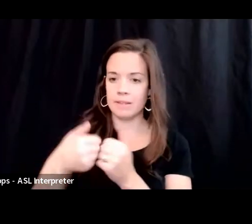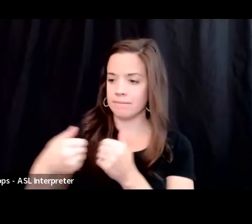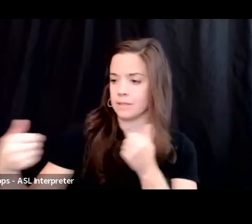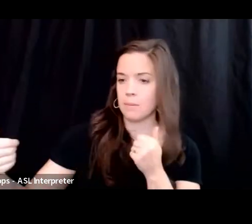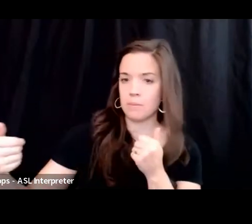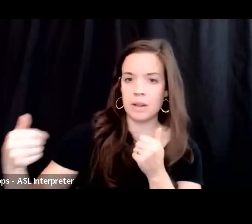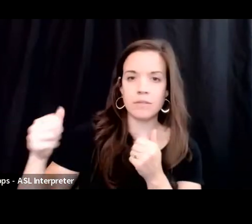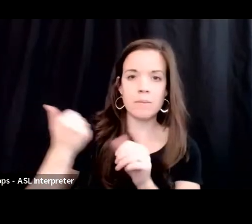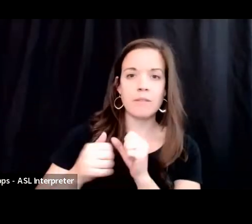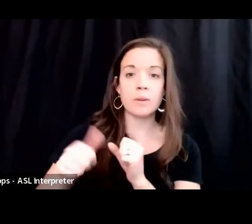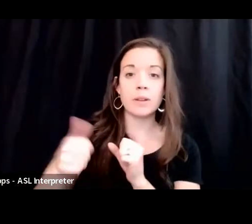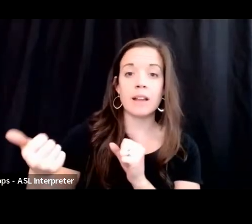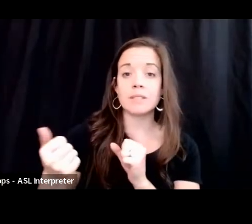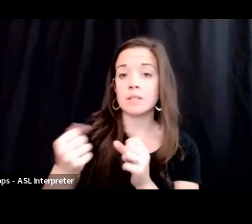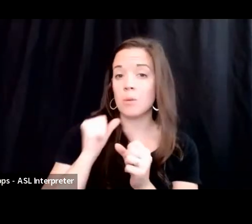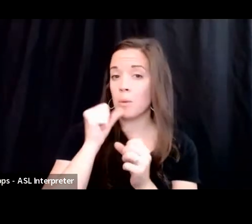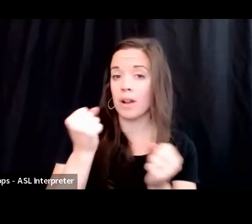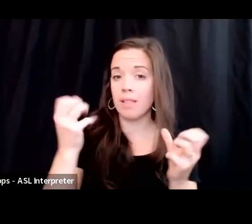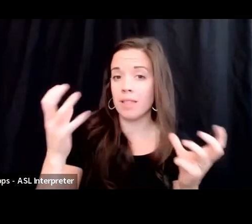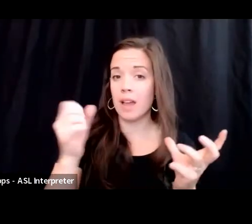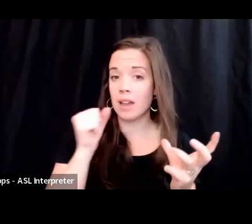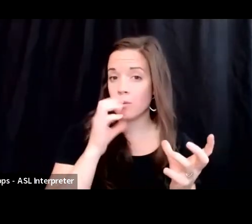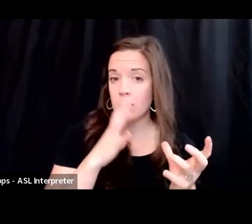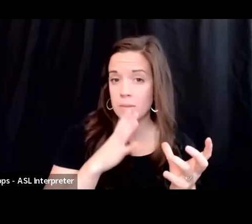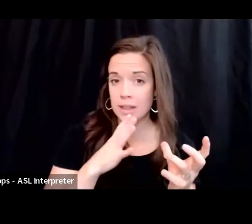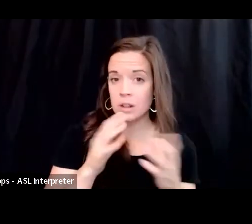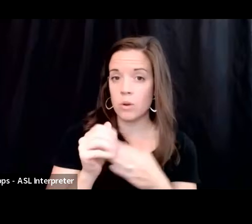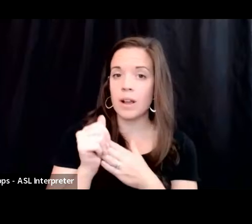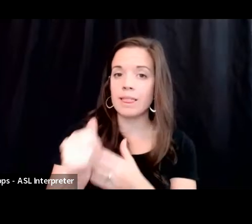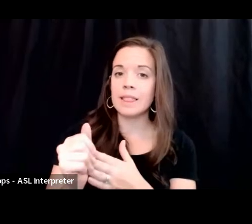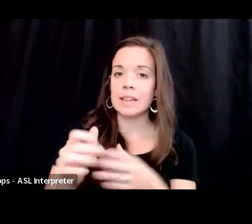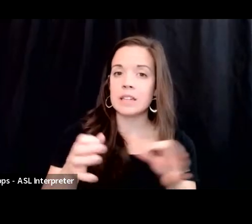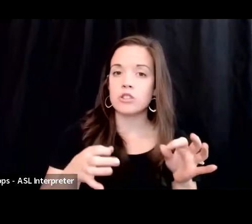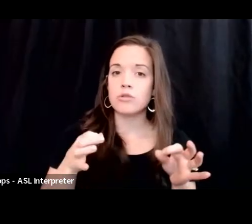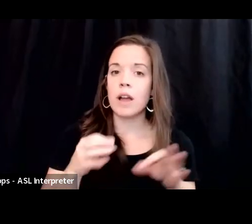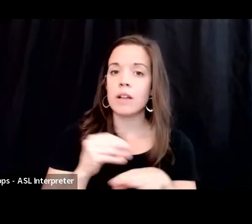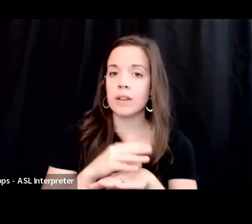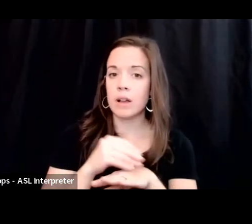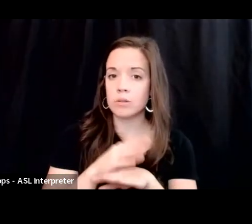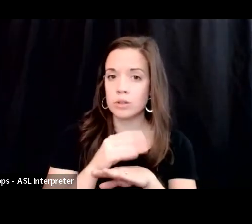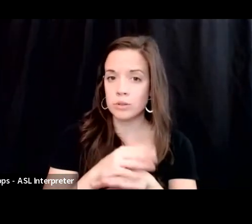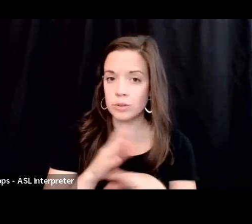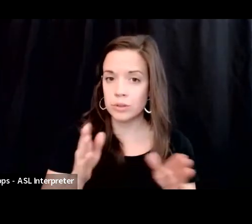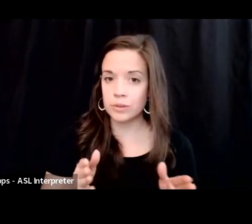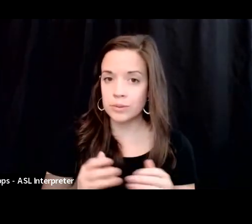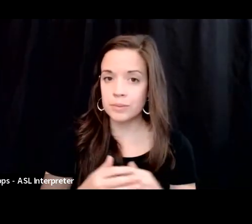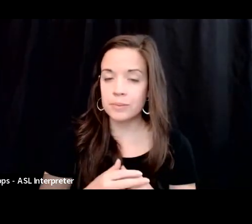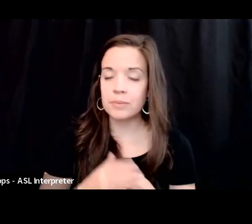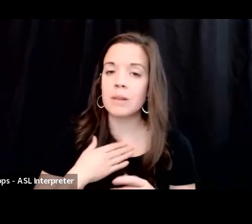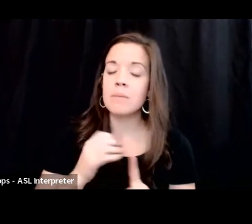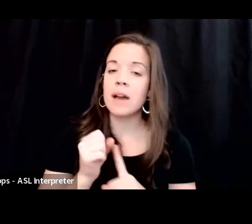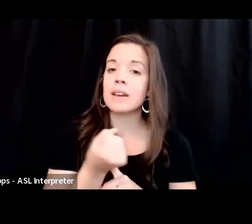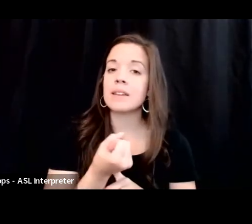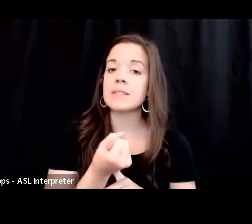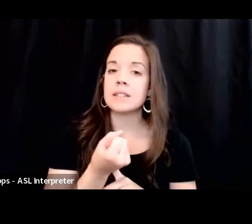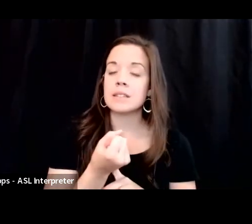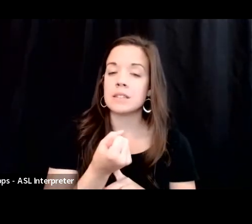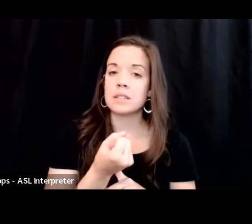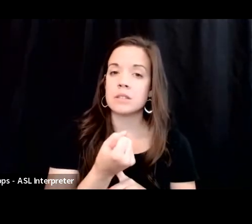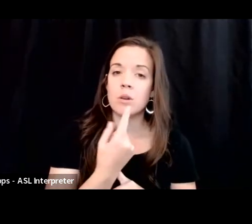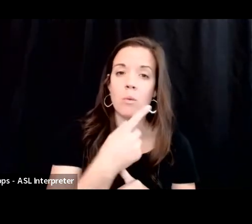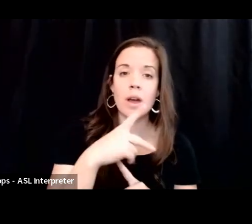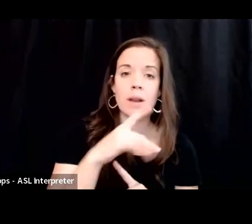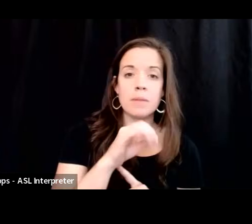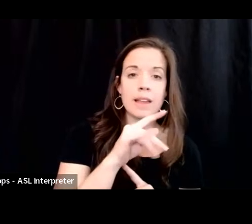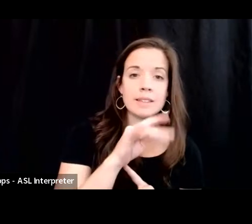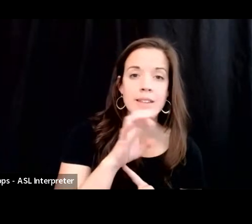lot of women who were lead trial counsels. My cases were one plaintiff against typically